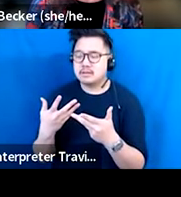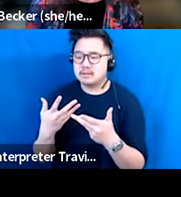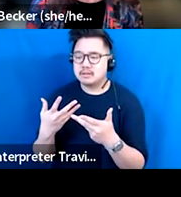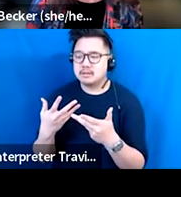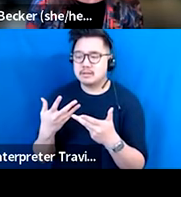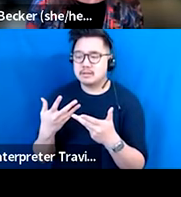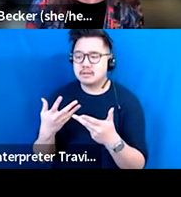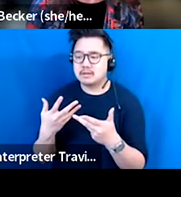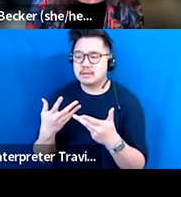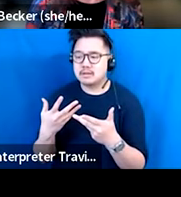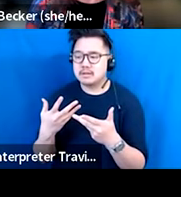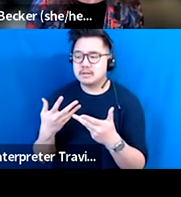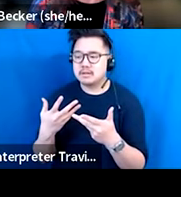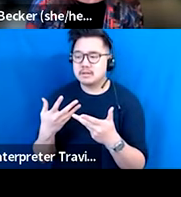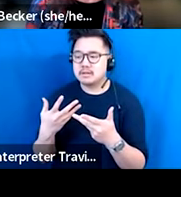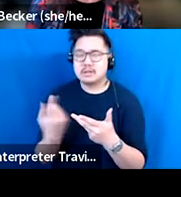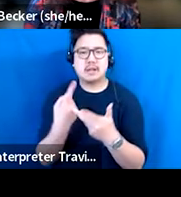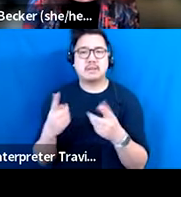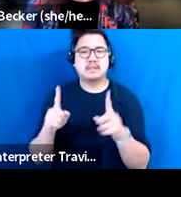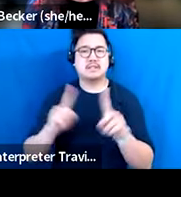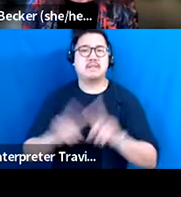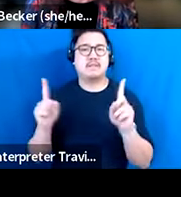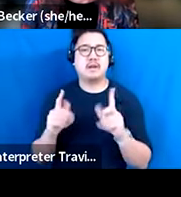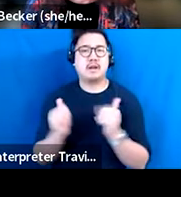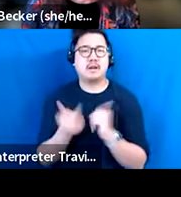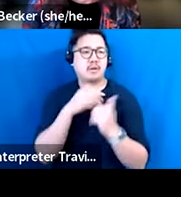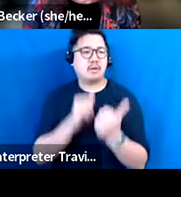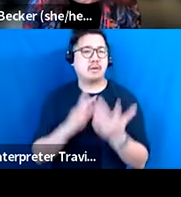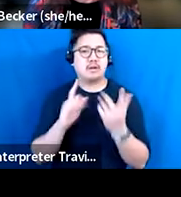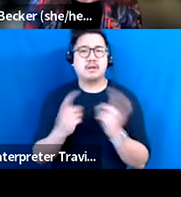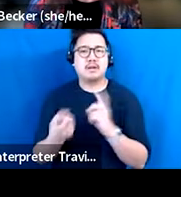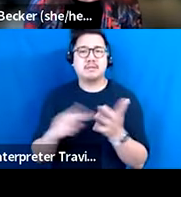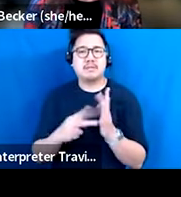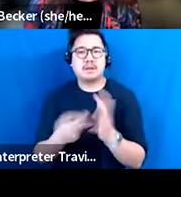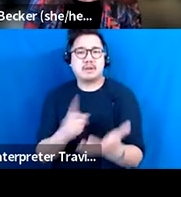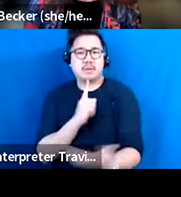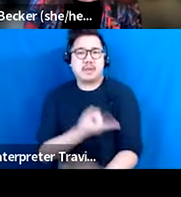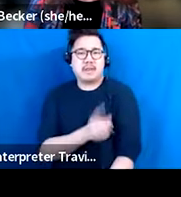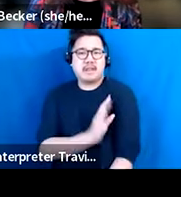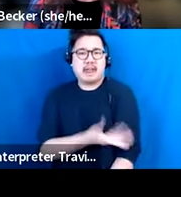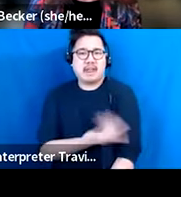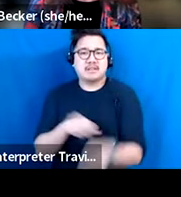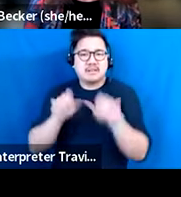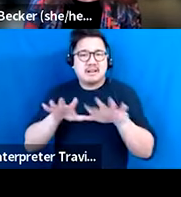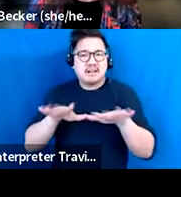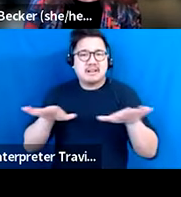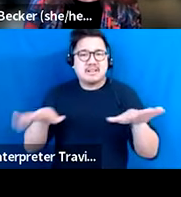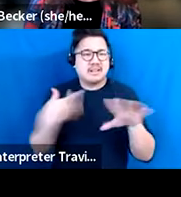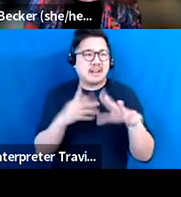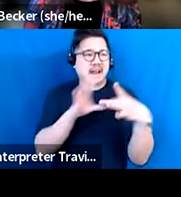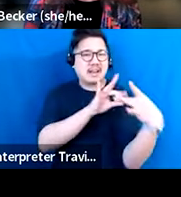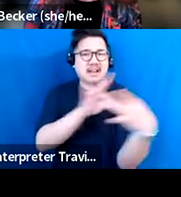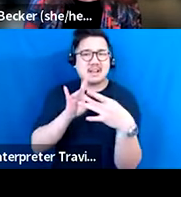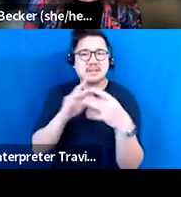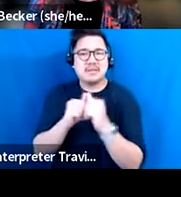totally different and transformative in its energy and its opportunity to reconnect in real